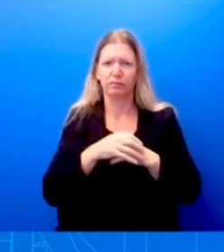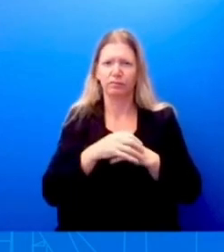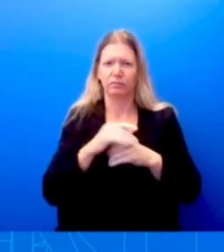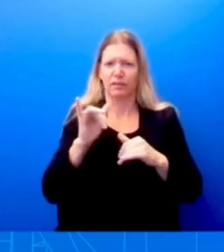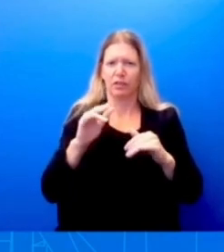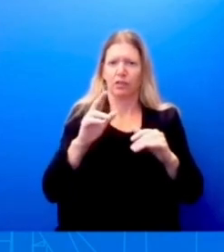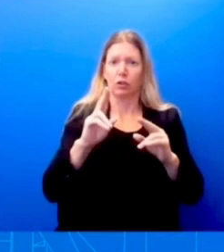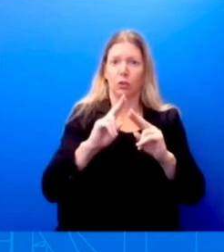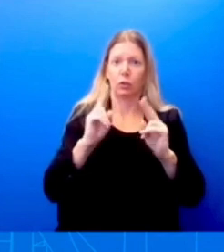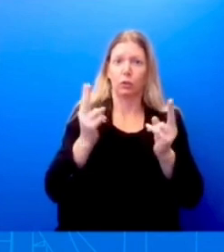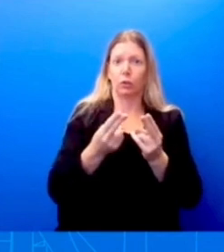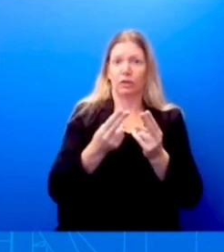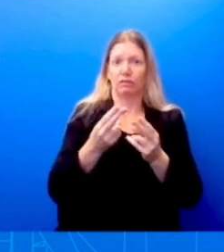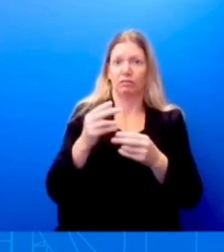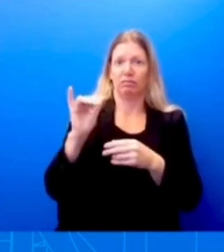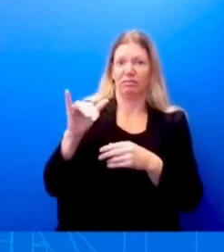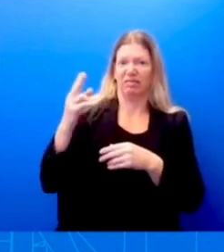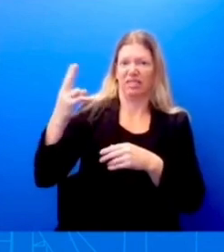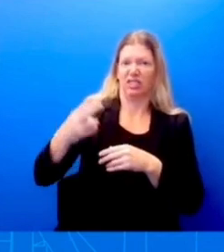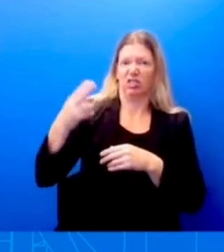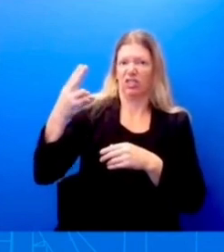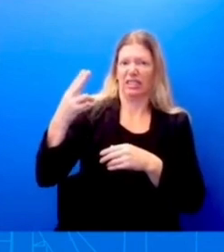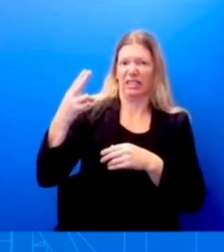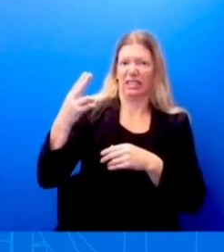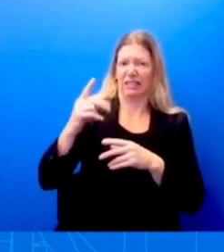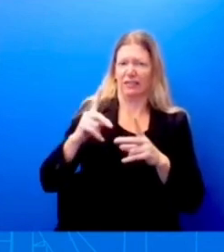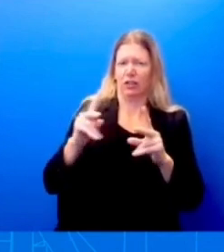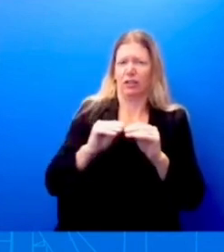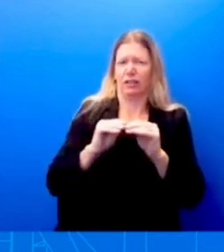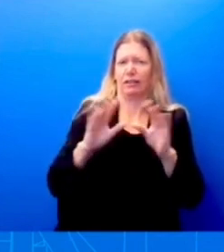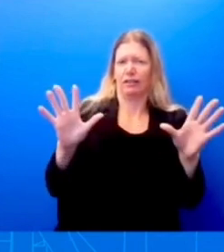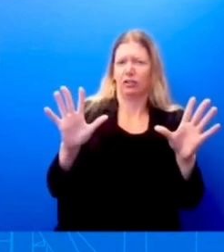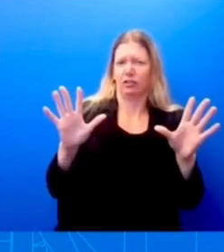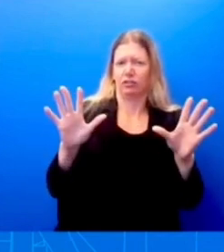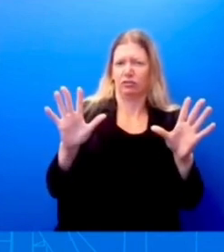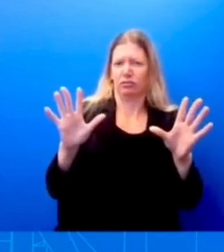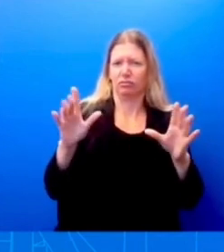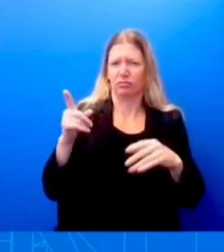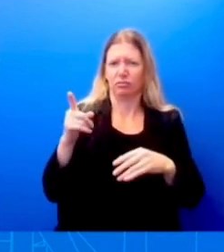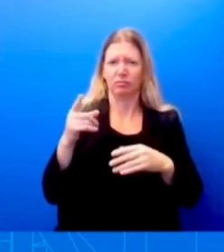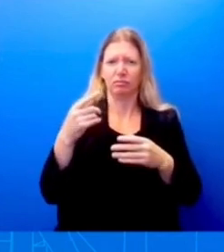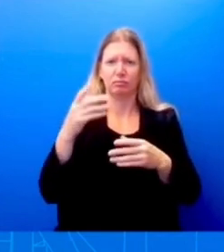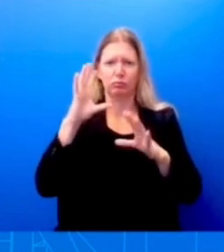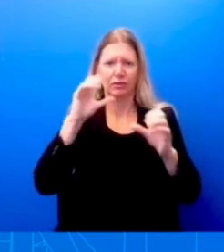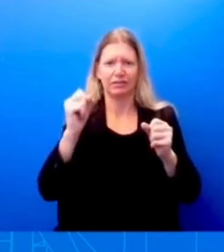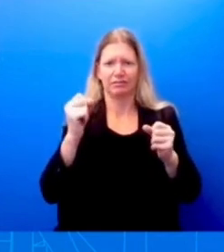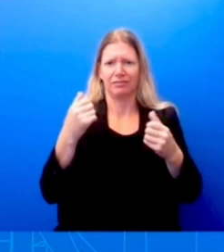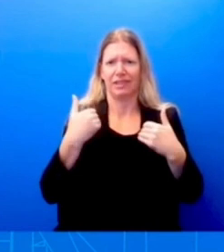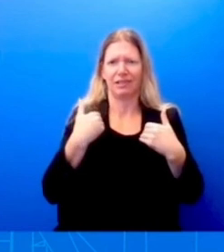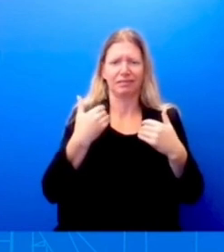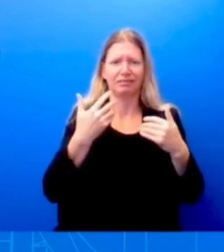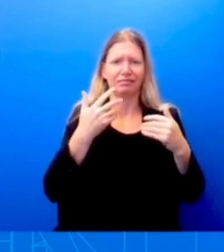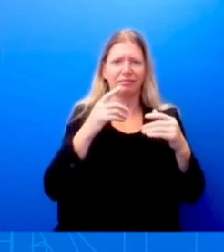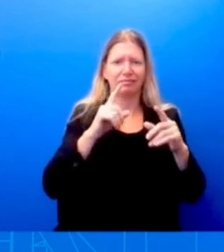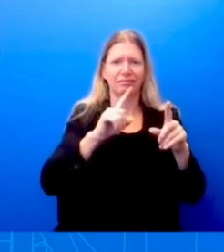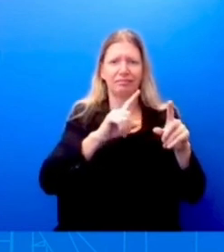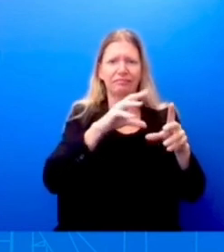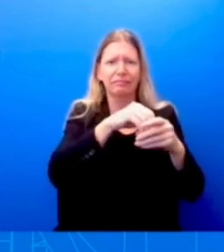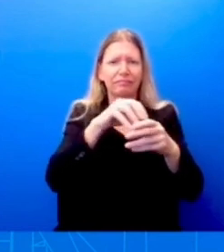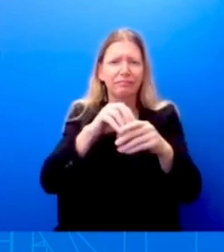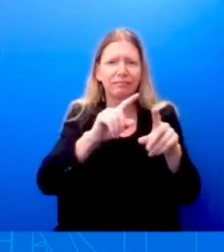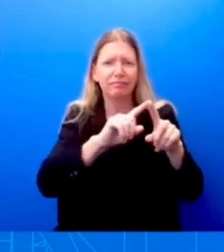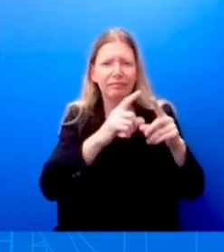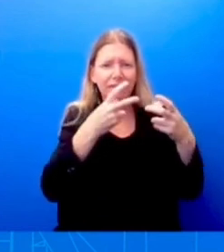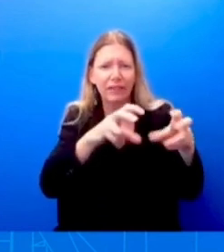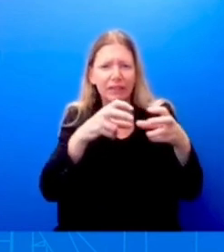every, uh, every conversation that this president has, uh, with parties in these negotiations, but the White House remains in close touch as we